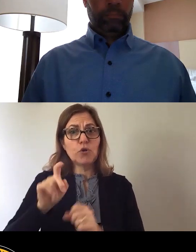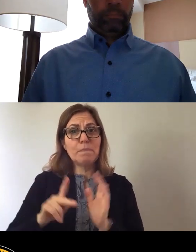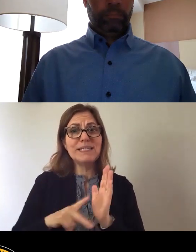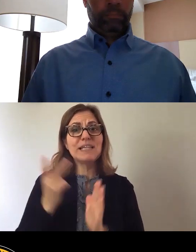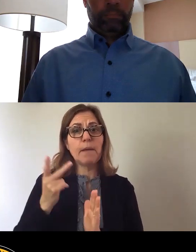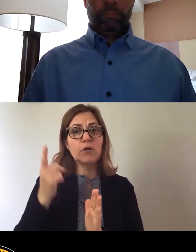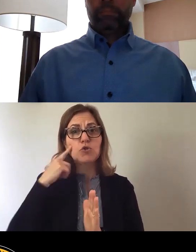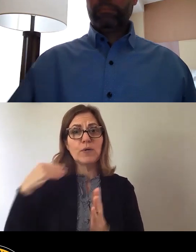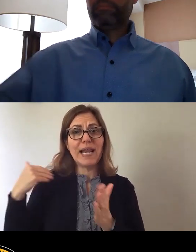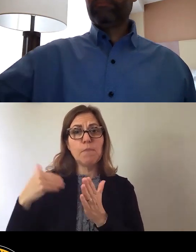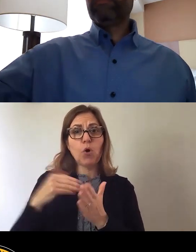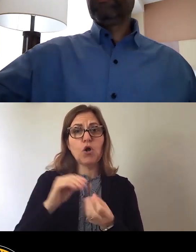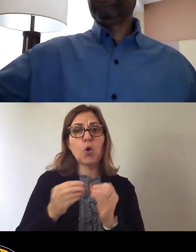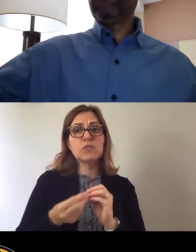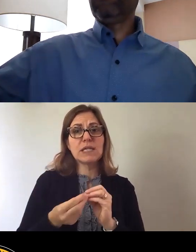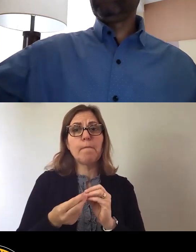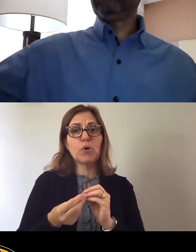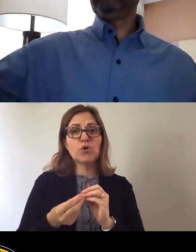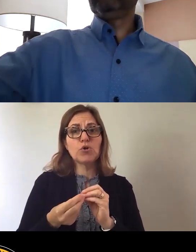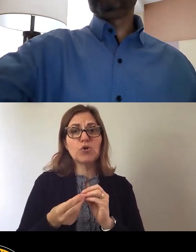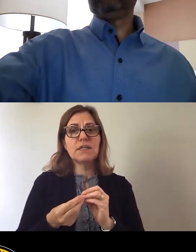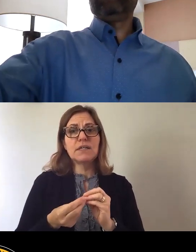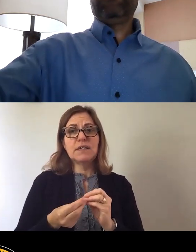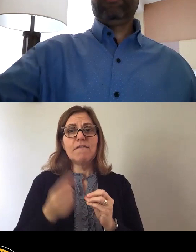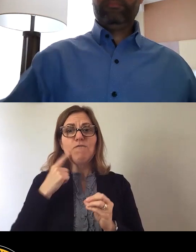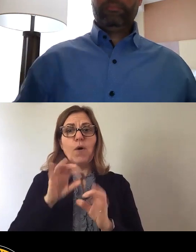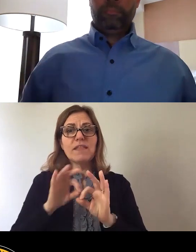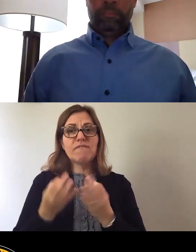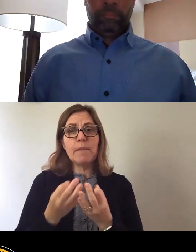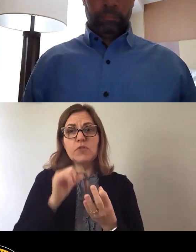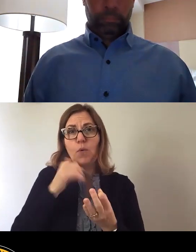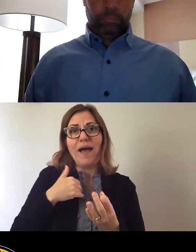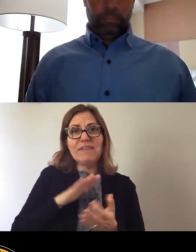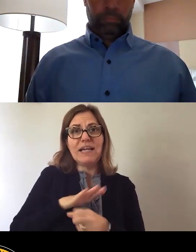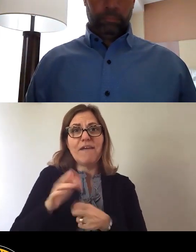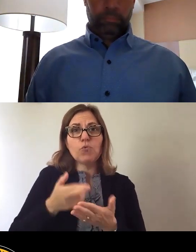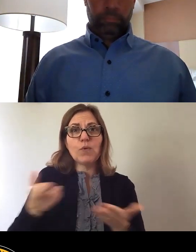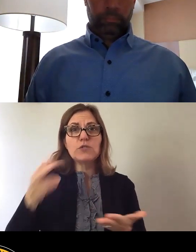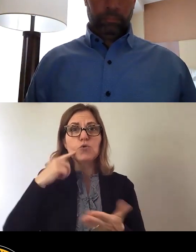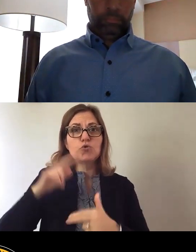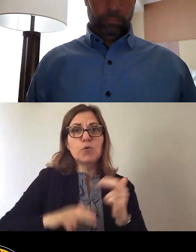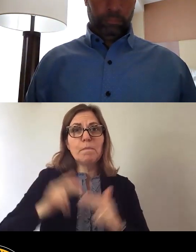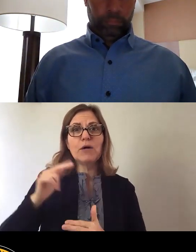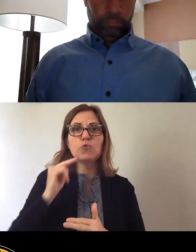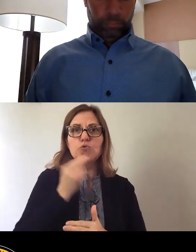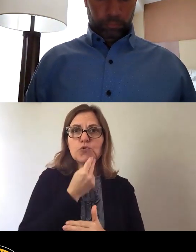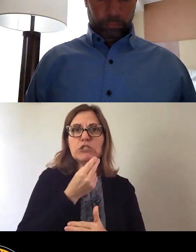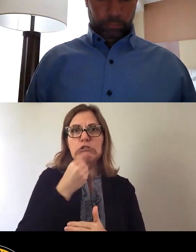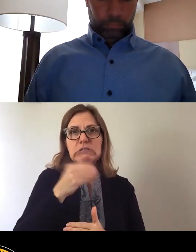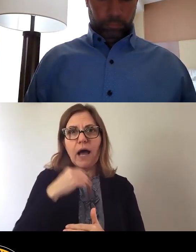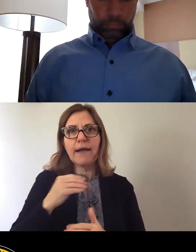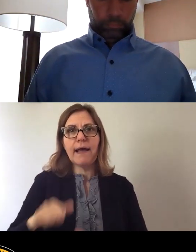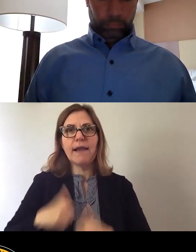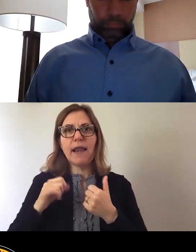amount of families that lack the resources to build healthy, nutritious diets and lifestyles. As the Pittsburgh Food Policy Council has